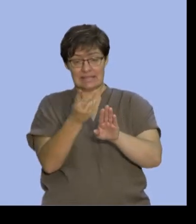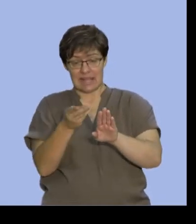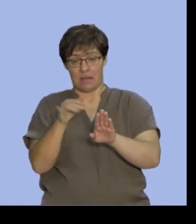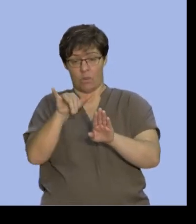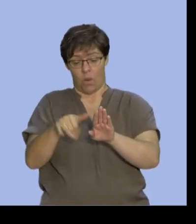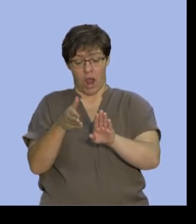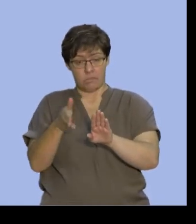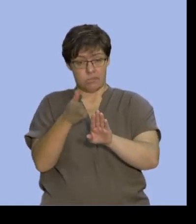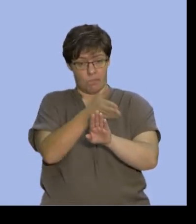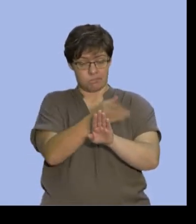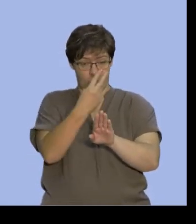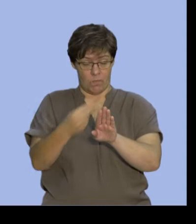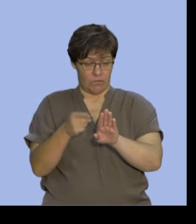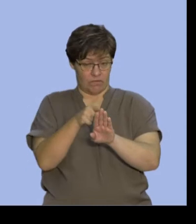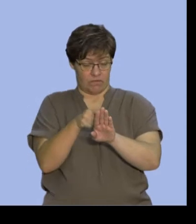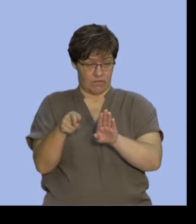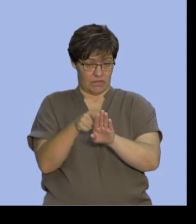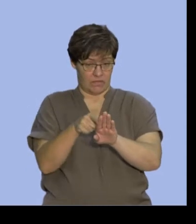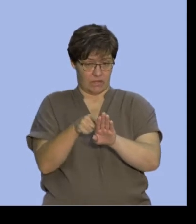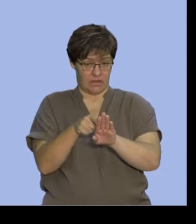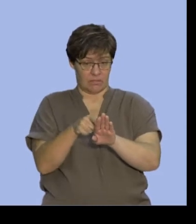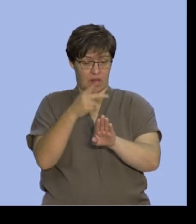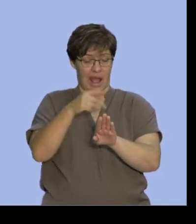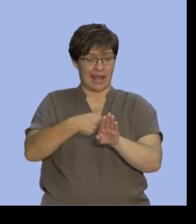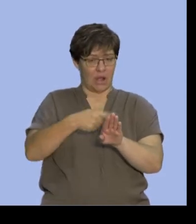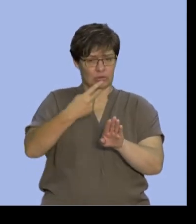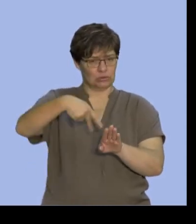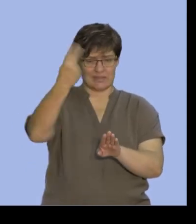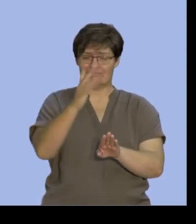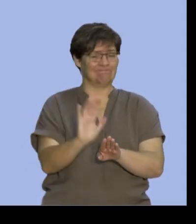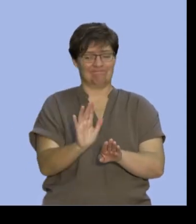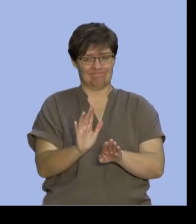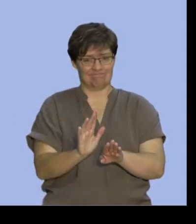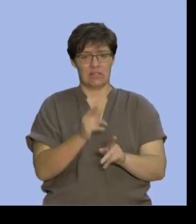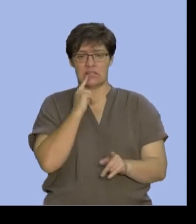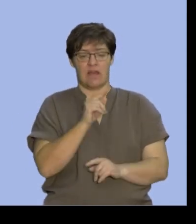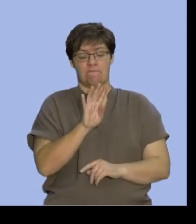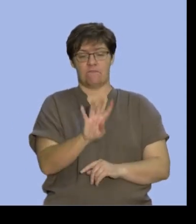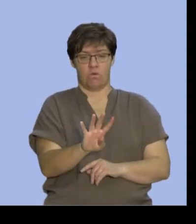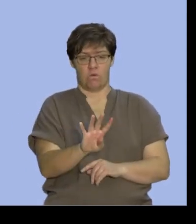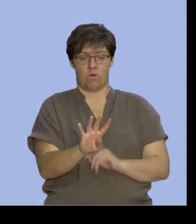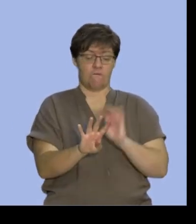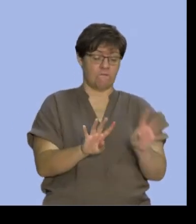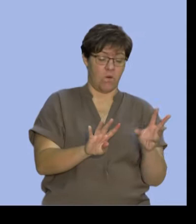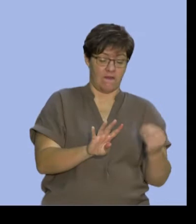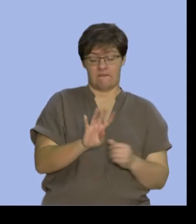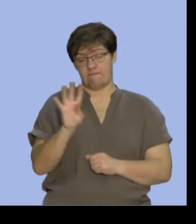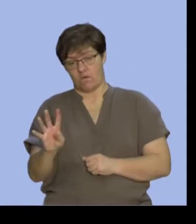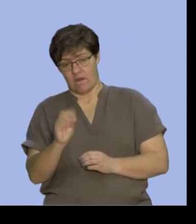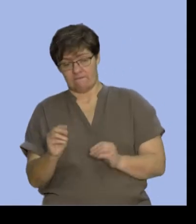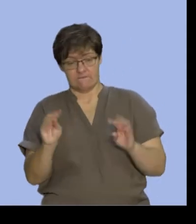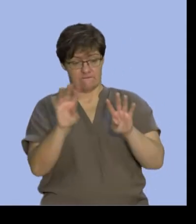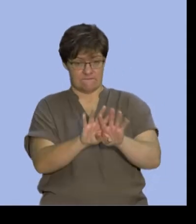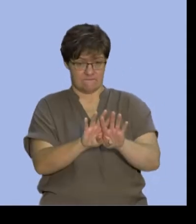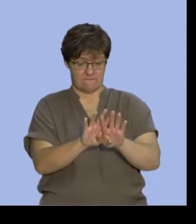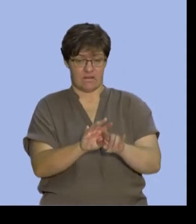that was in Y would be counted twice. So, say, for example, there was a 4 here and a 4 here. If we add those probabilities